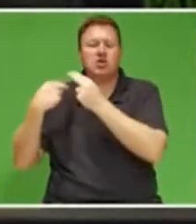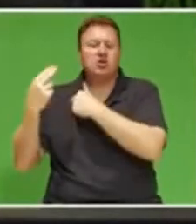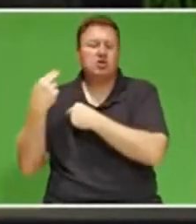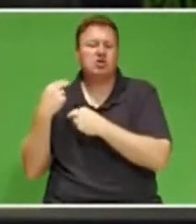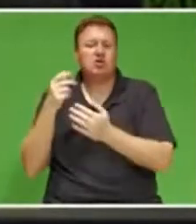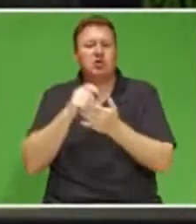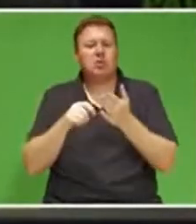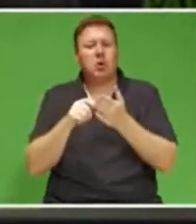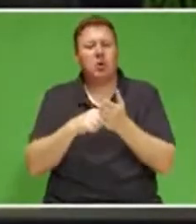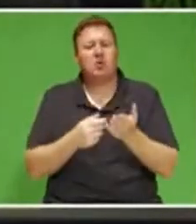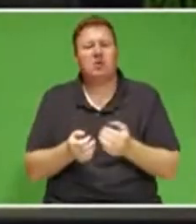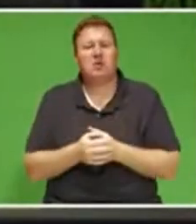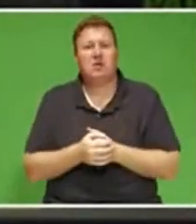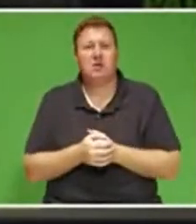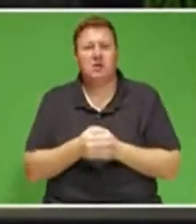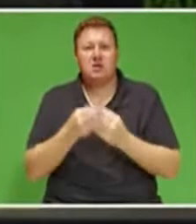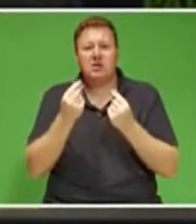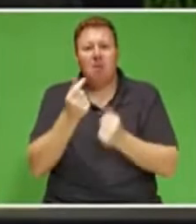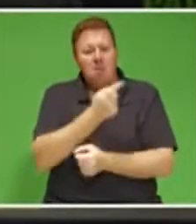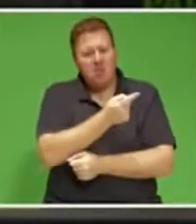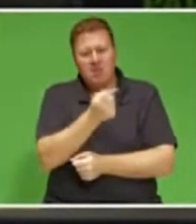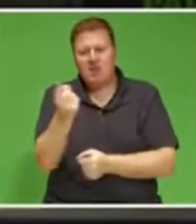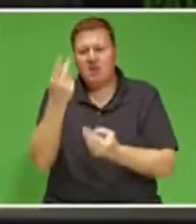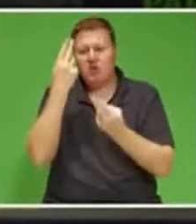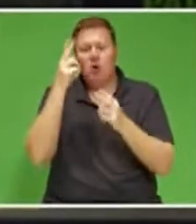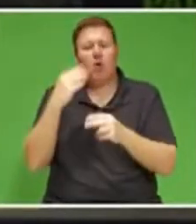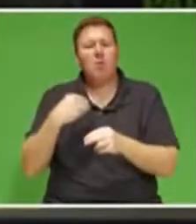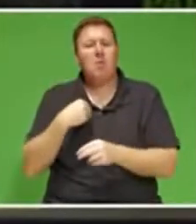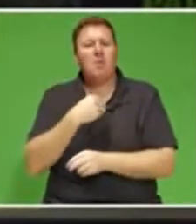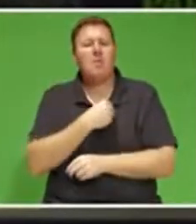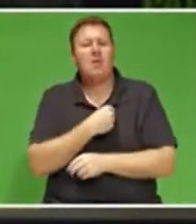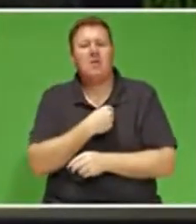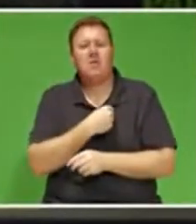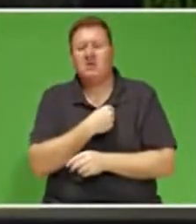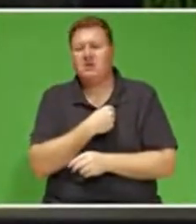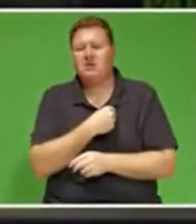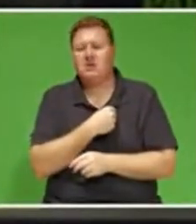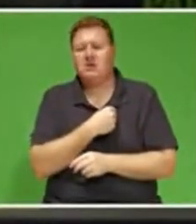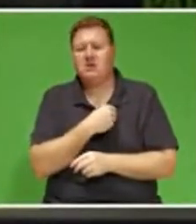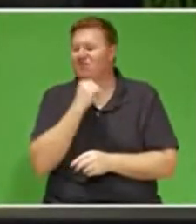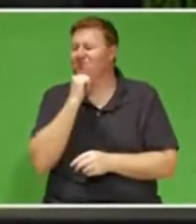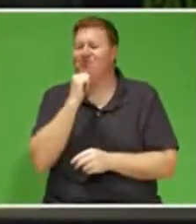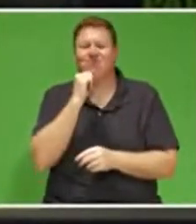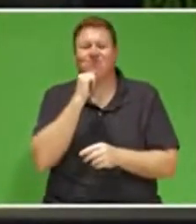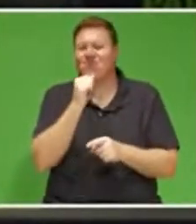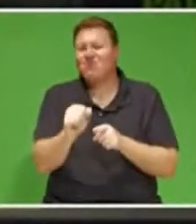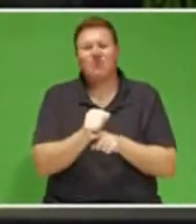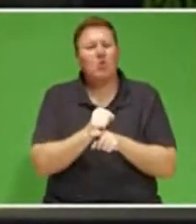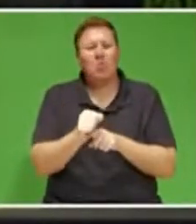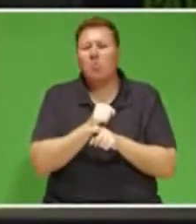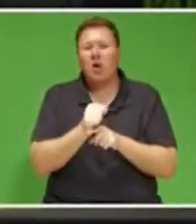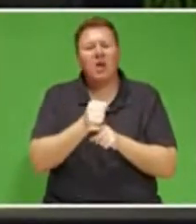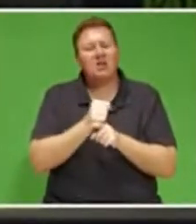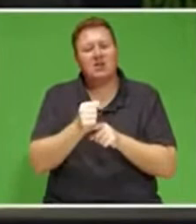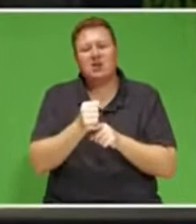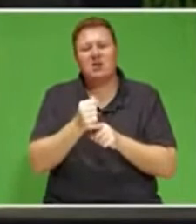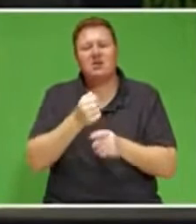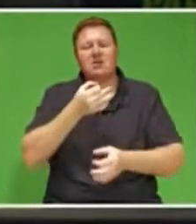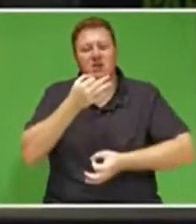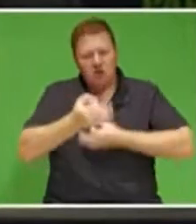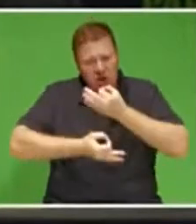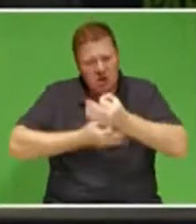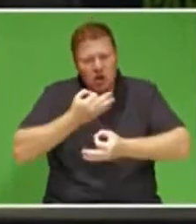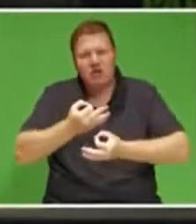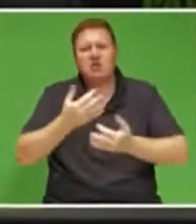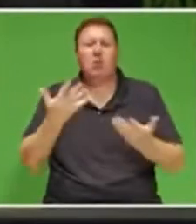some of these honorable members have failed to come up with practical suggestions or solutions